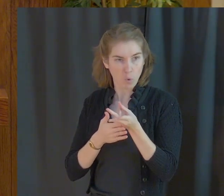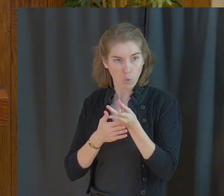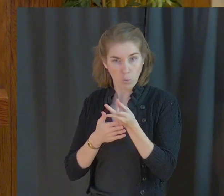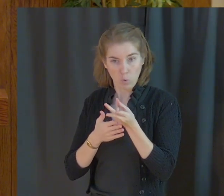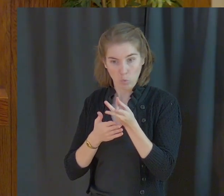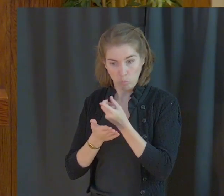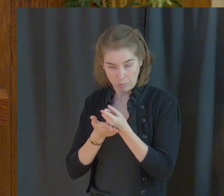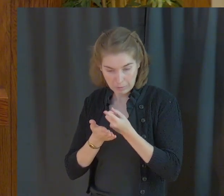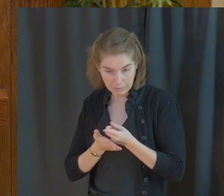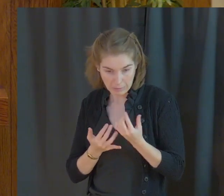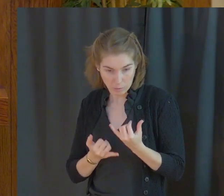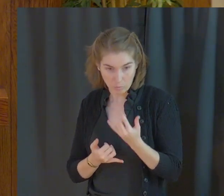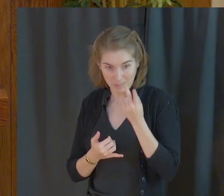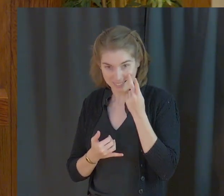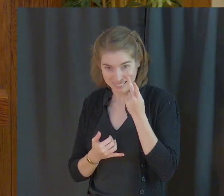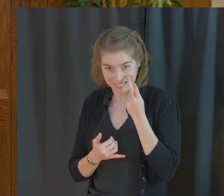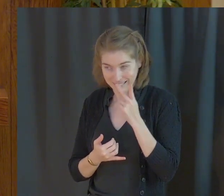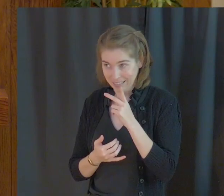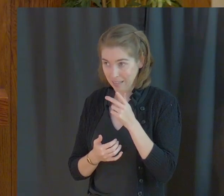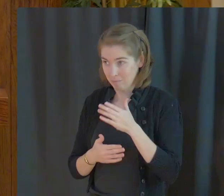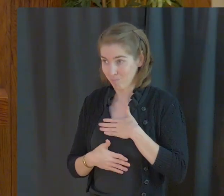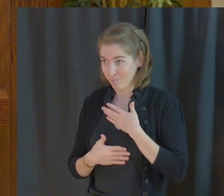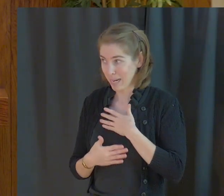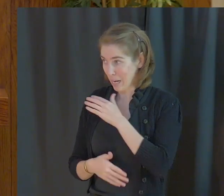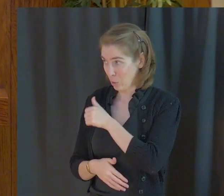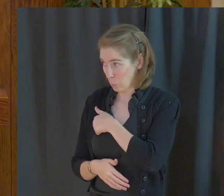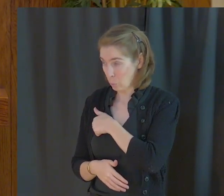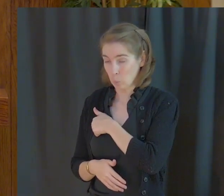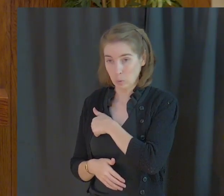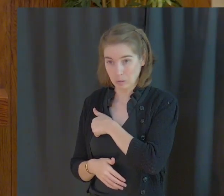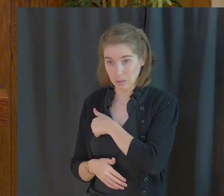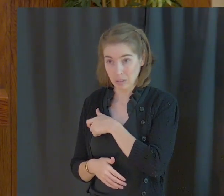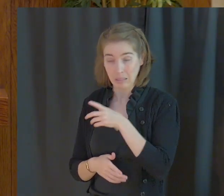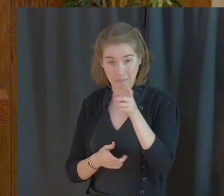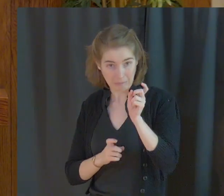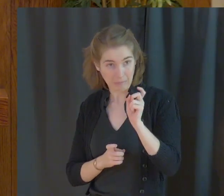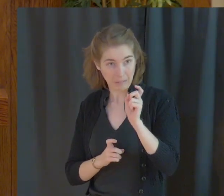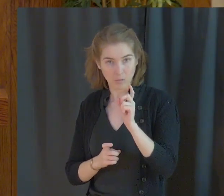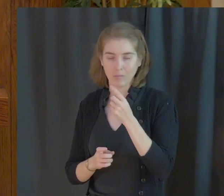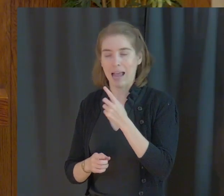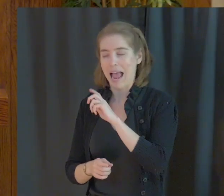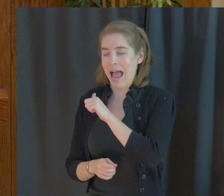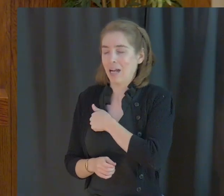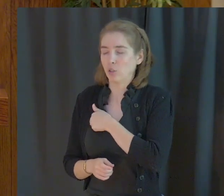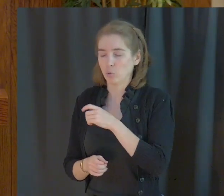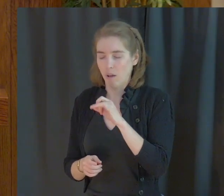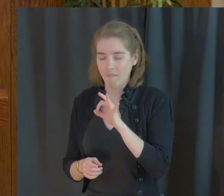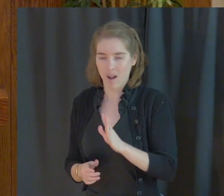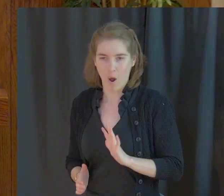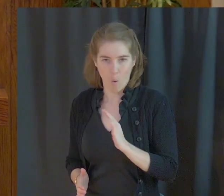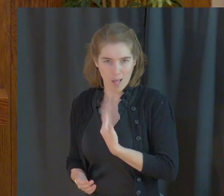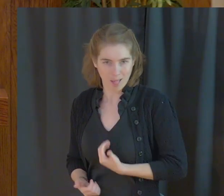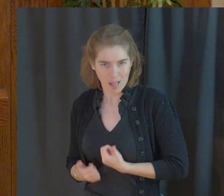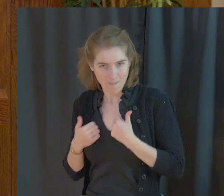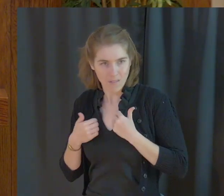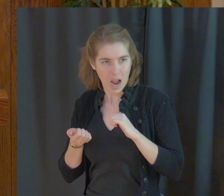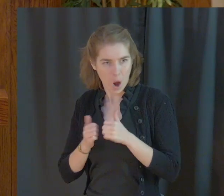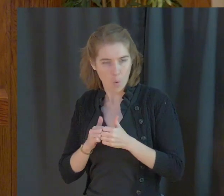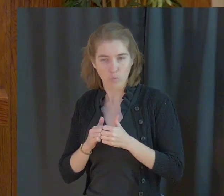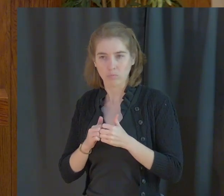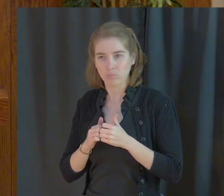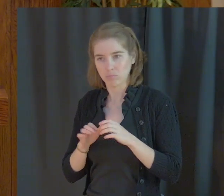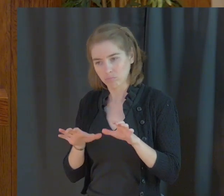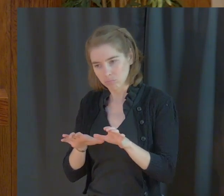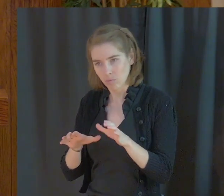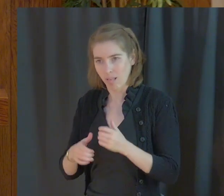looked and gave each one of us. Could be said the attitudes of our lives and how we deal with our lives